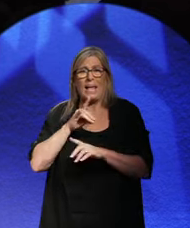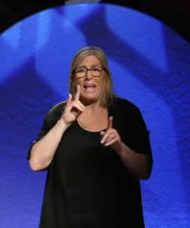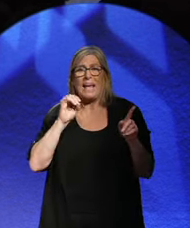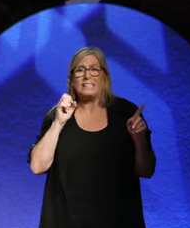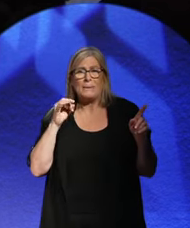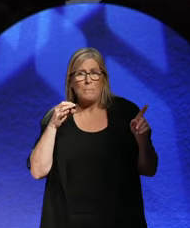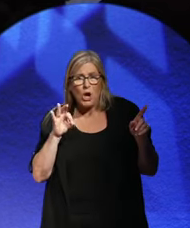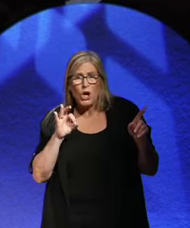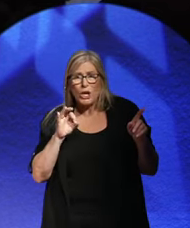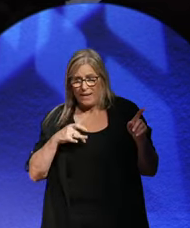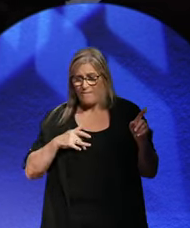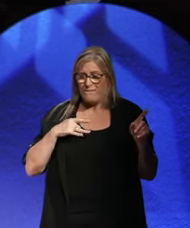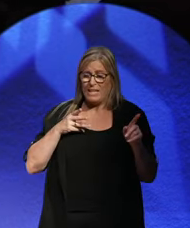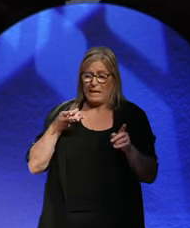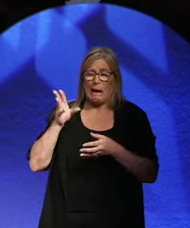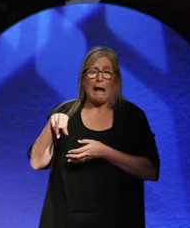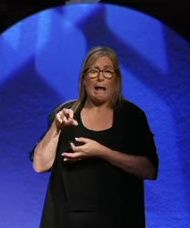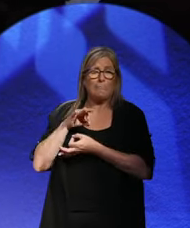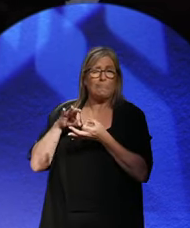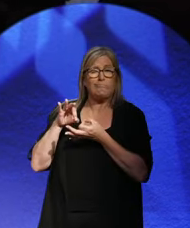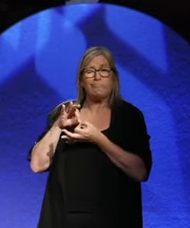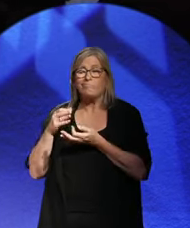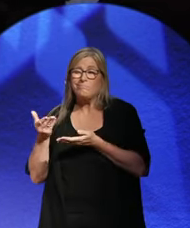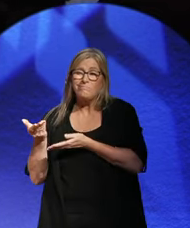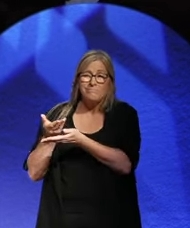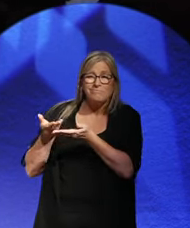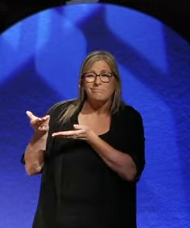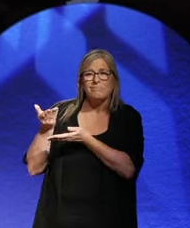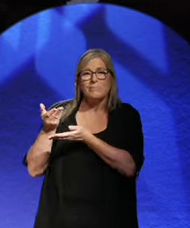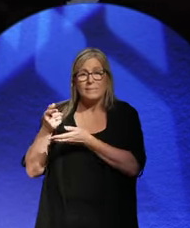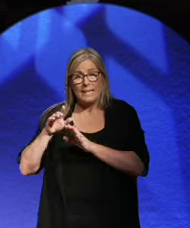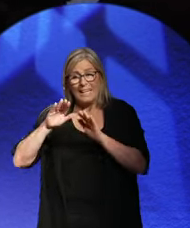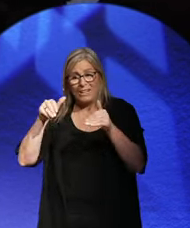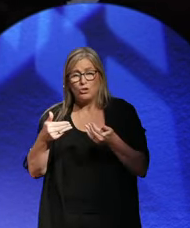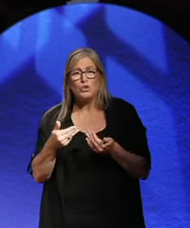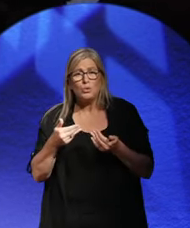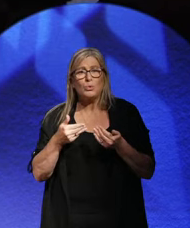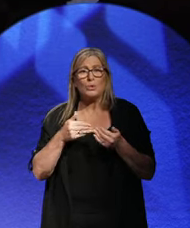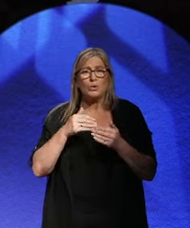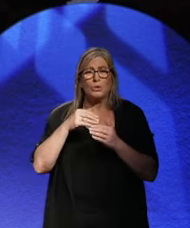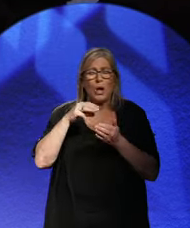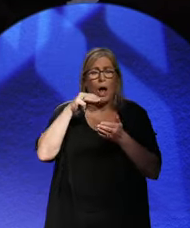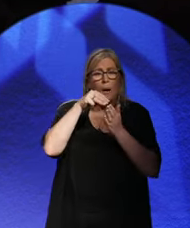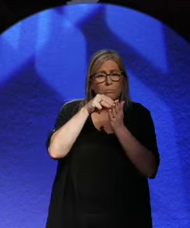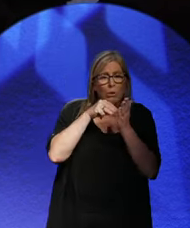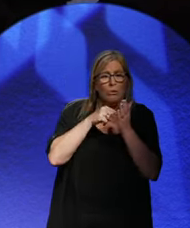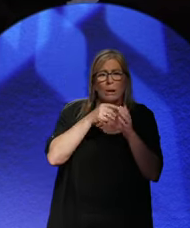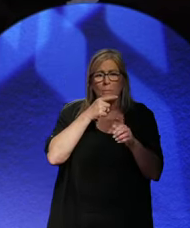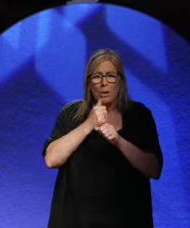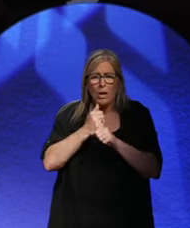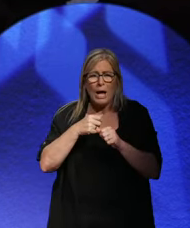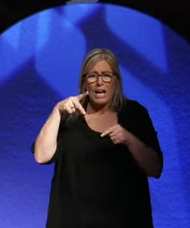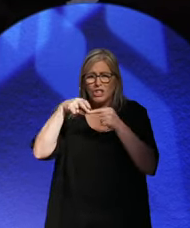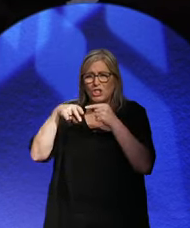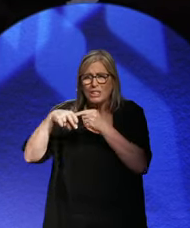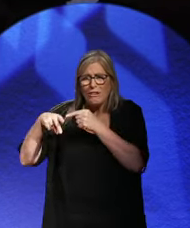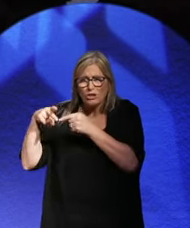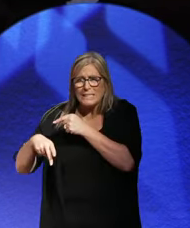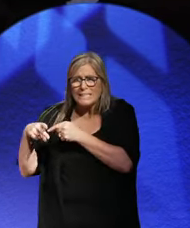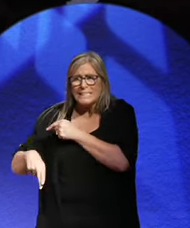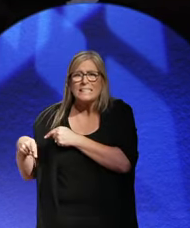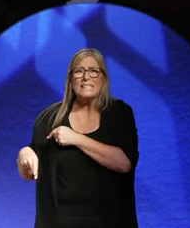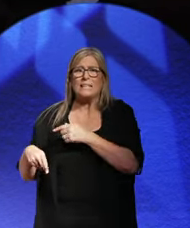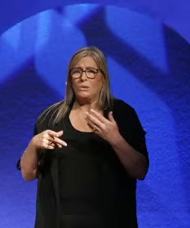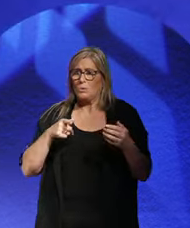be pliable. He introduces a program of austerity, terrible austerity. You know, we